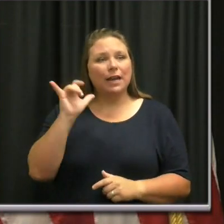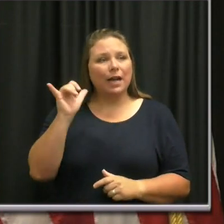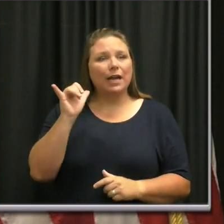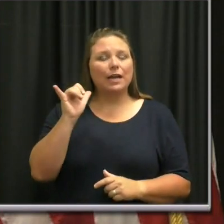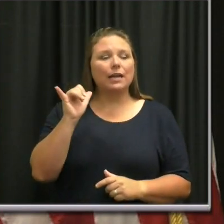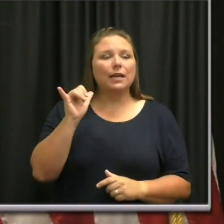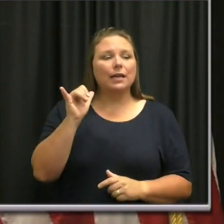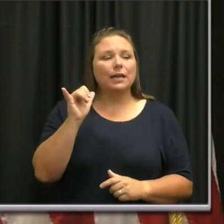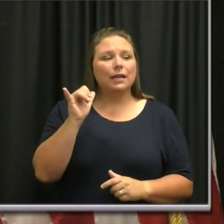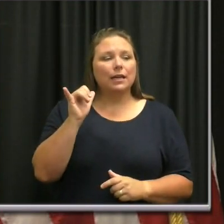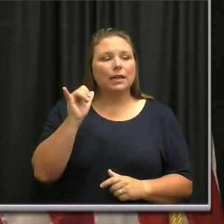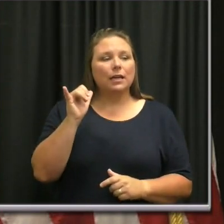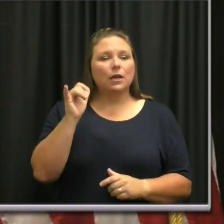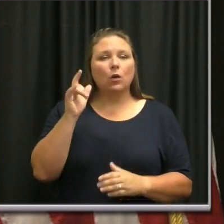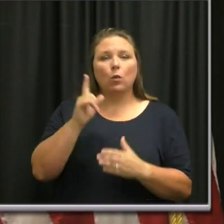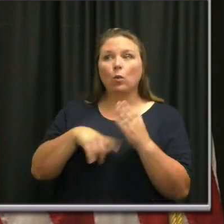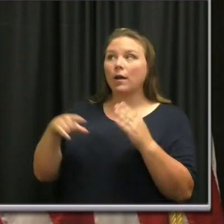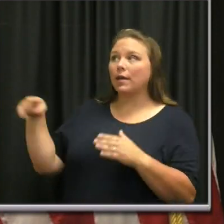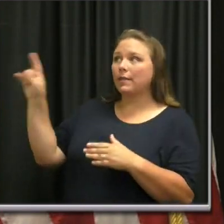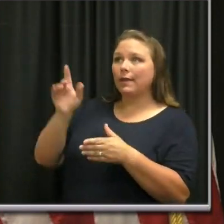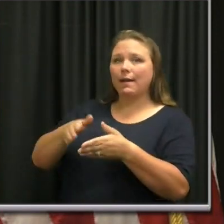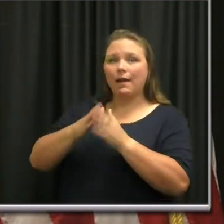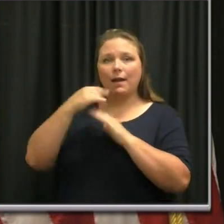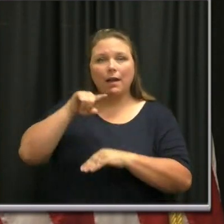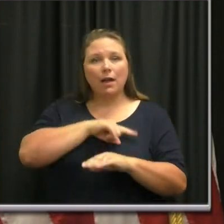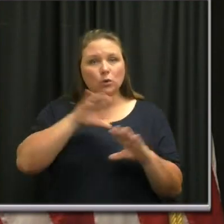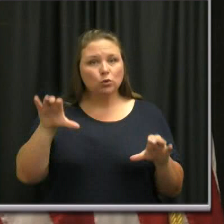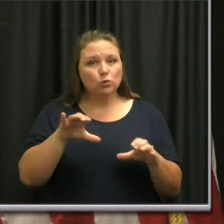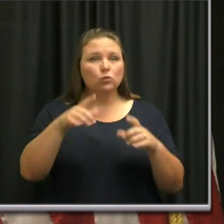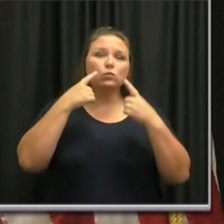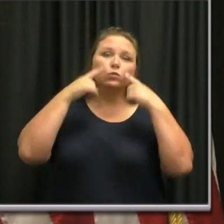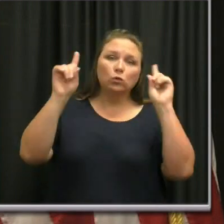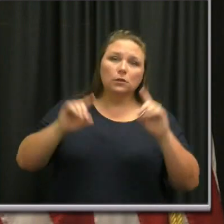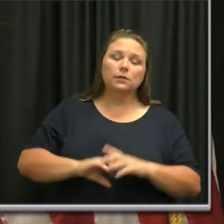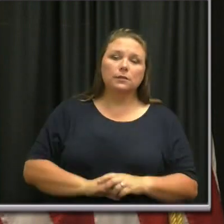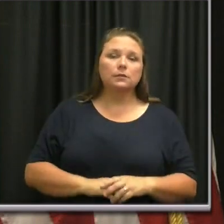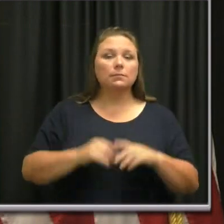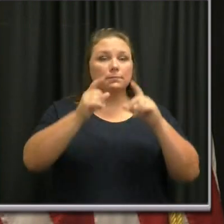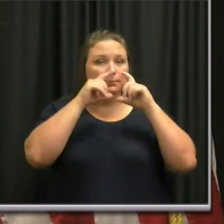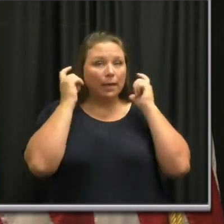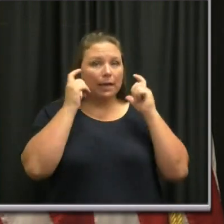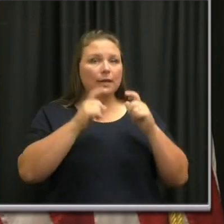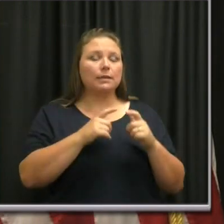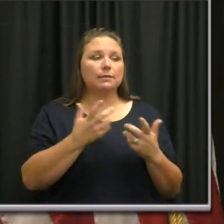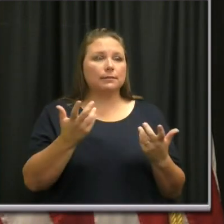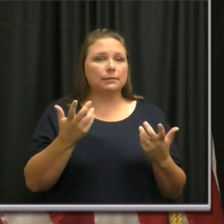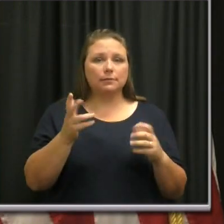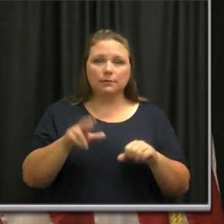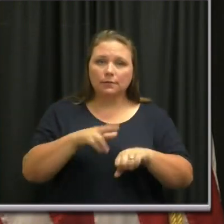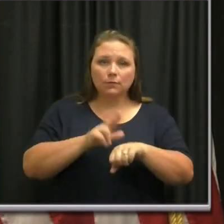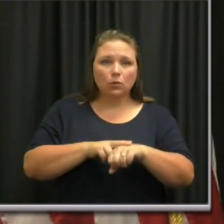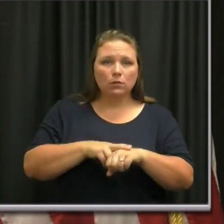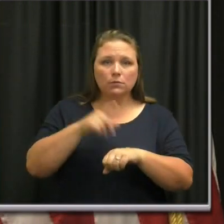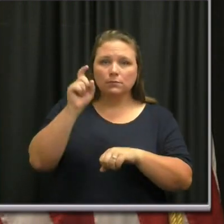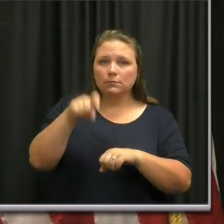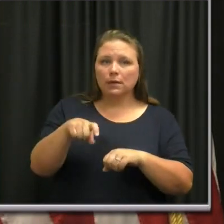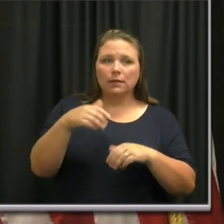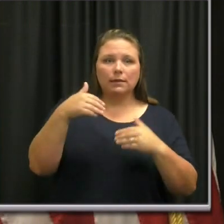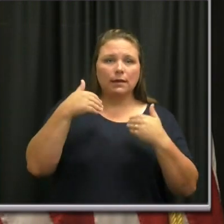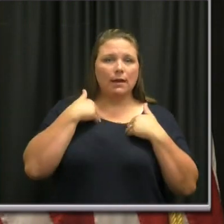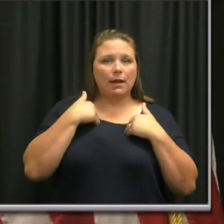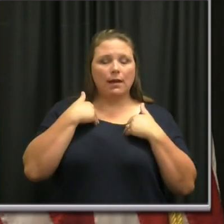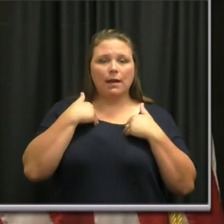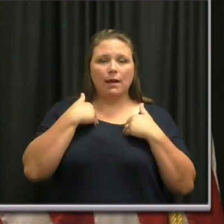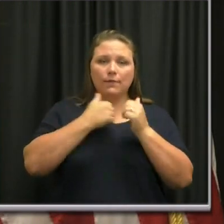what they're asking us to do is working masks. You of course need to have a broad